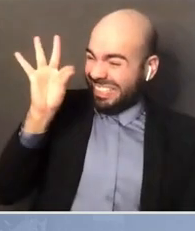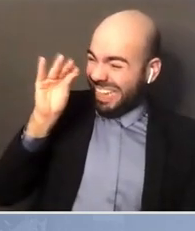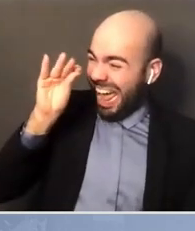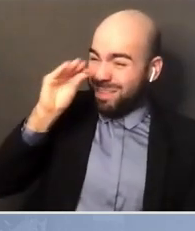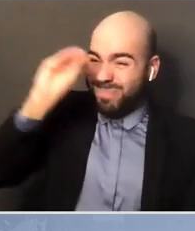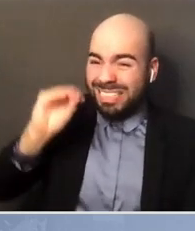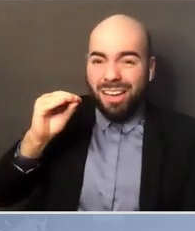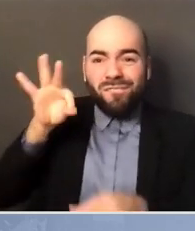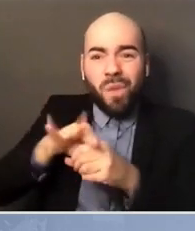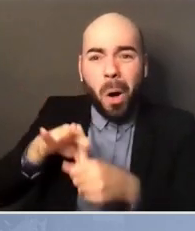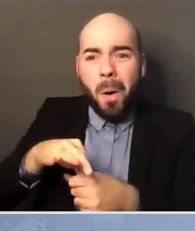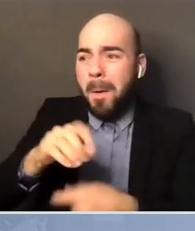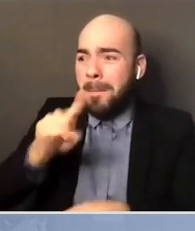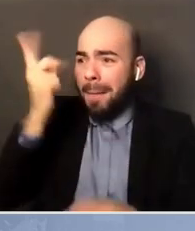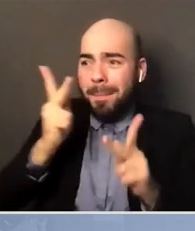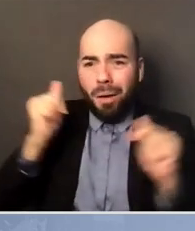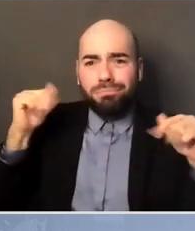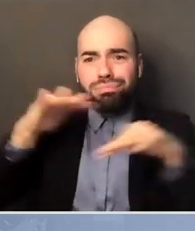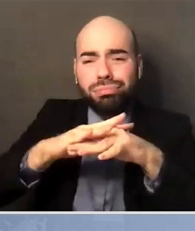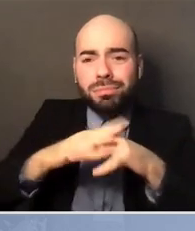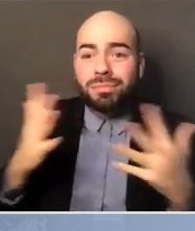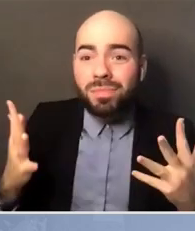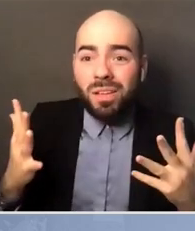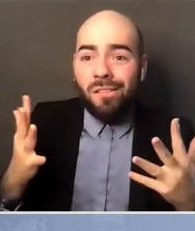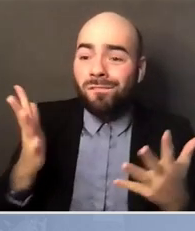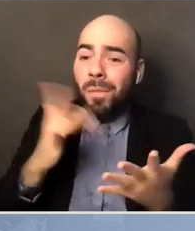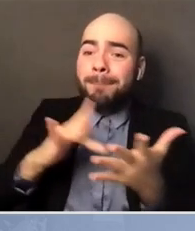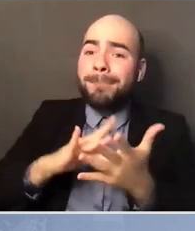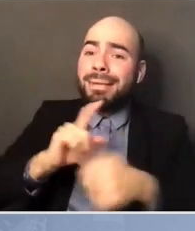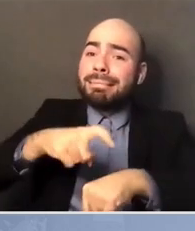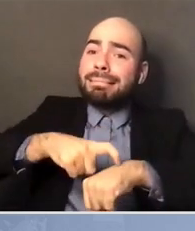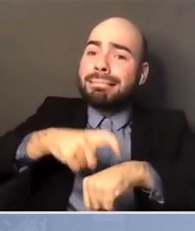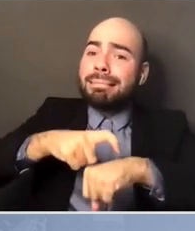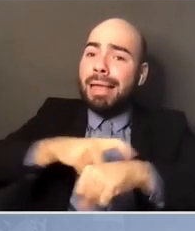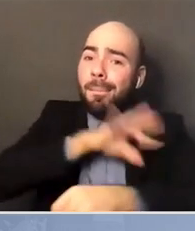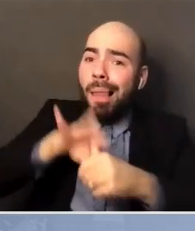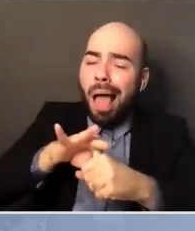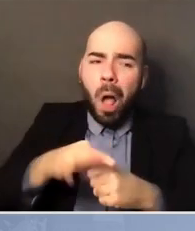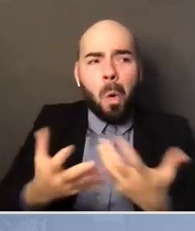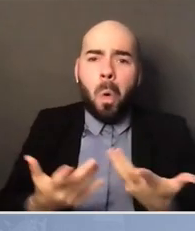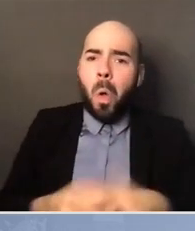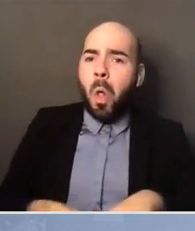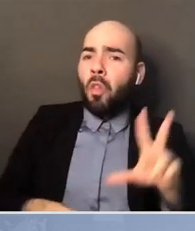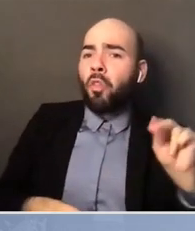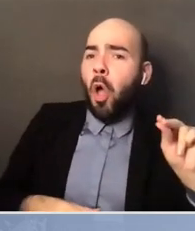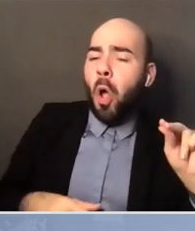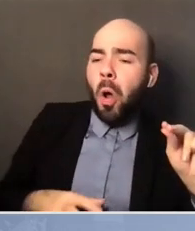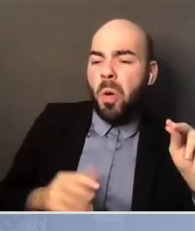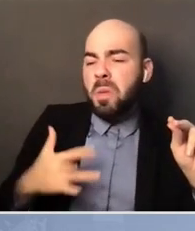During midterm elections, we get 30% of people voting and probably 15% of young people voting.